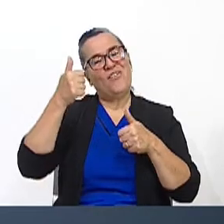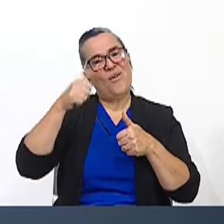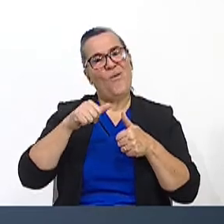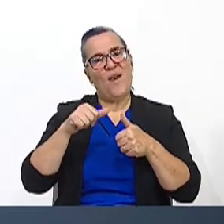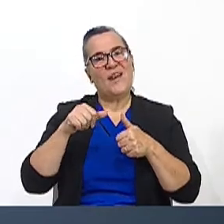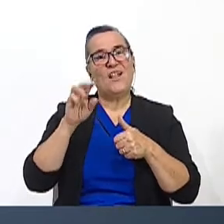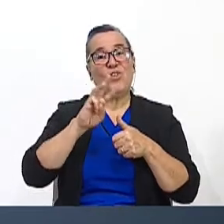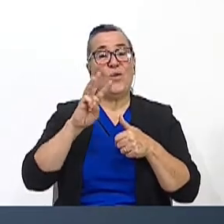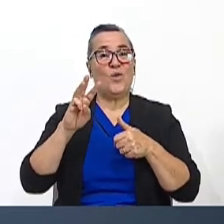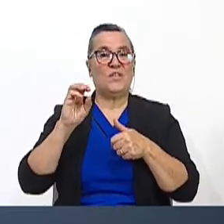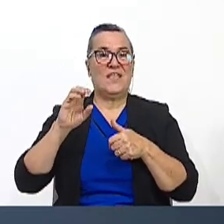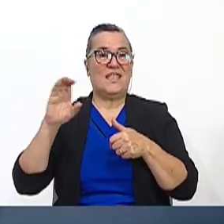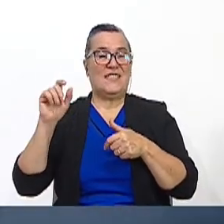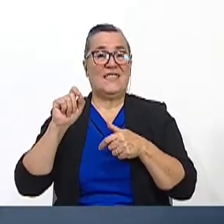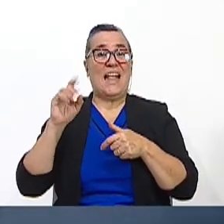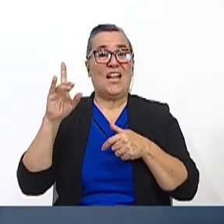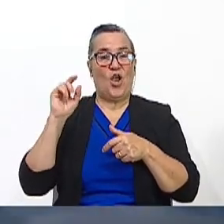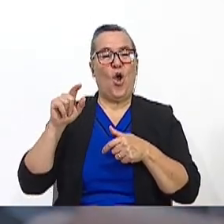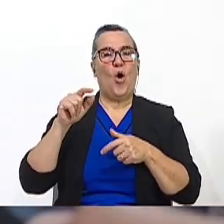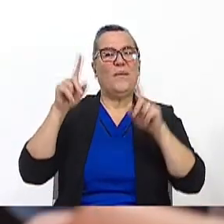at WCNC.com.